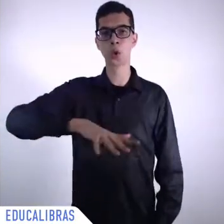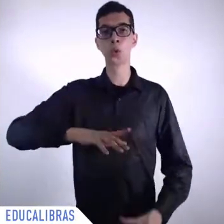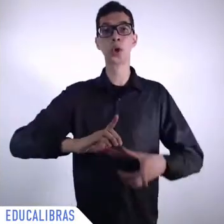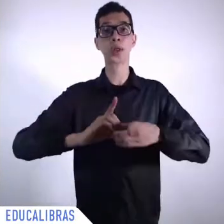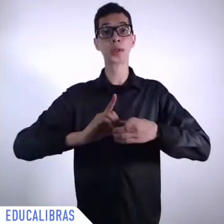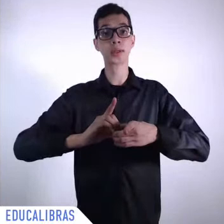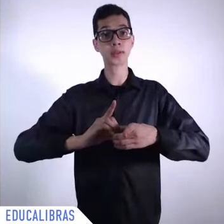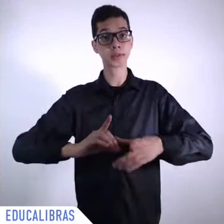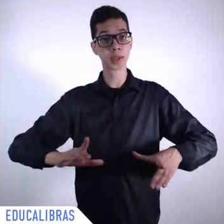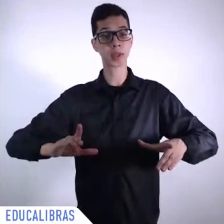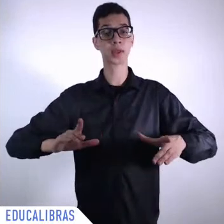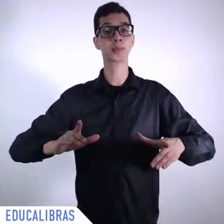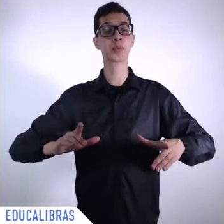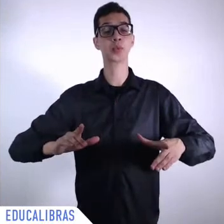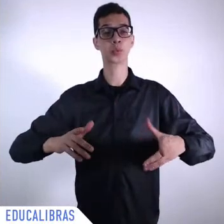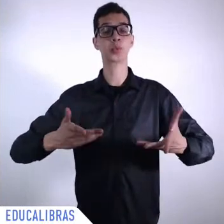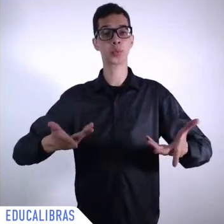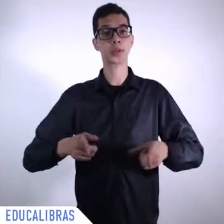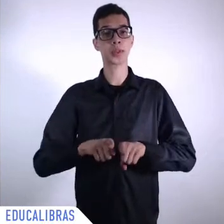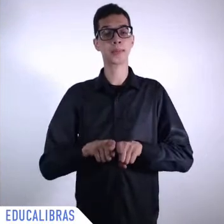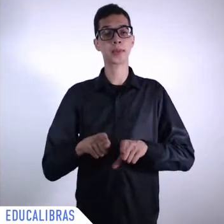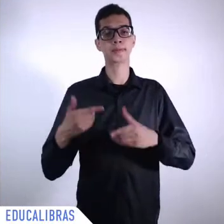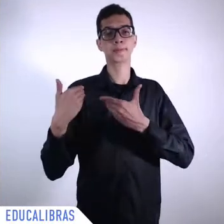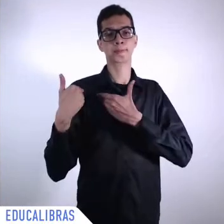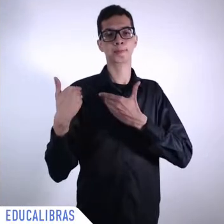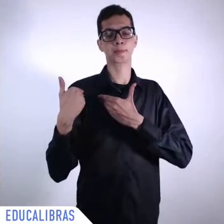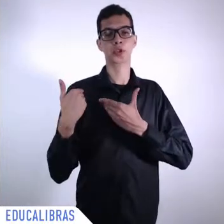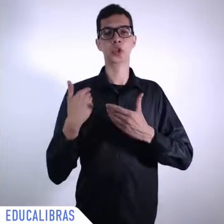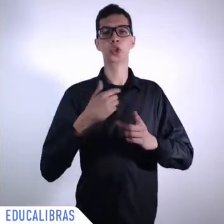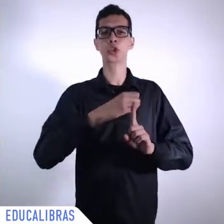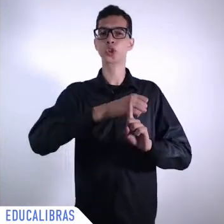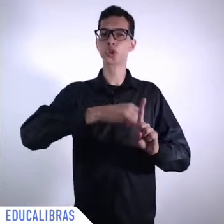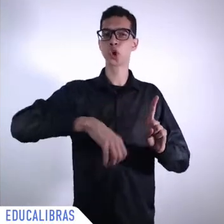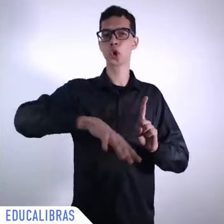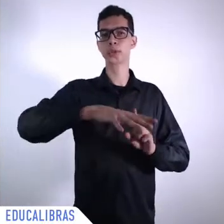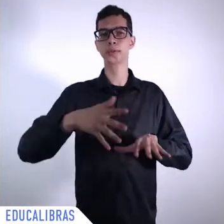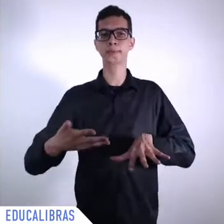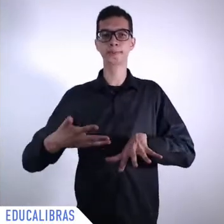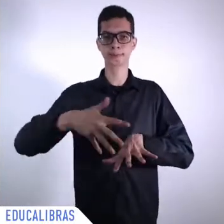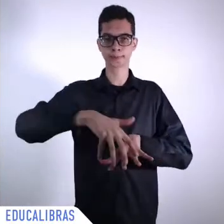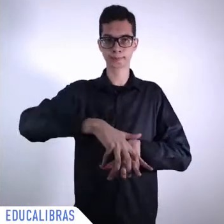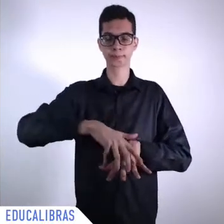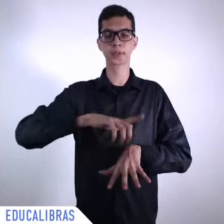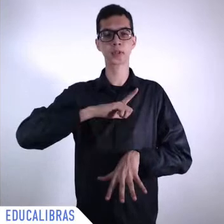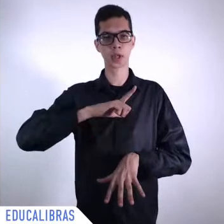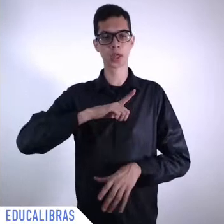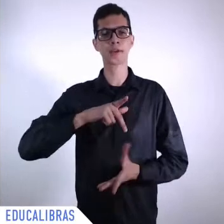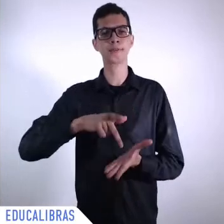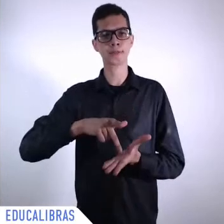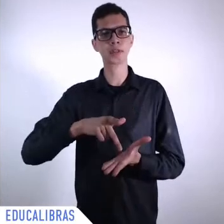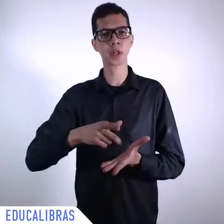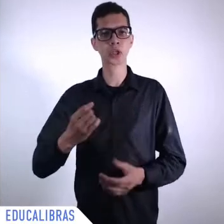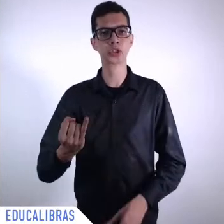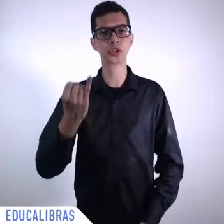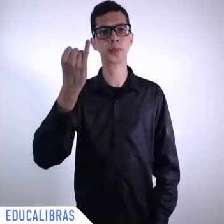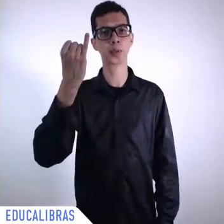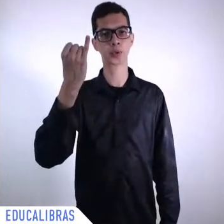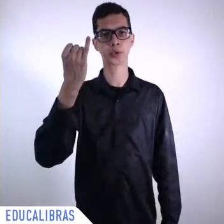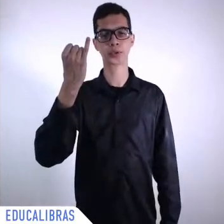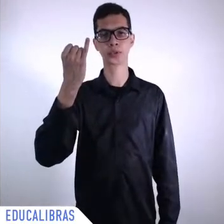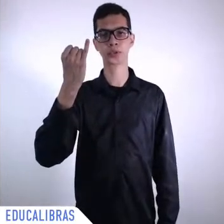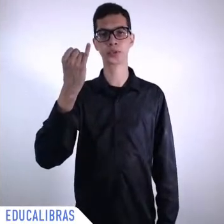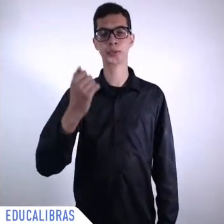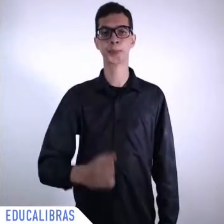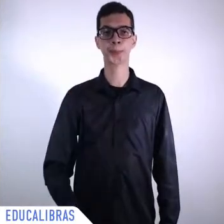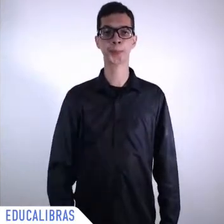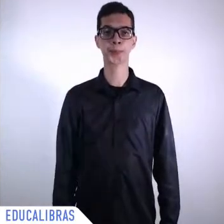very much underpinned goal number four and its target I would say rather target number seven which is about